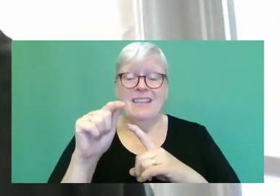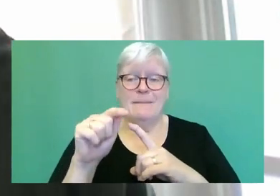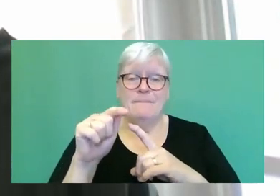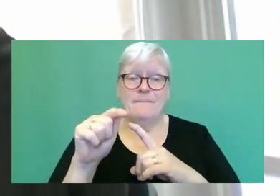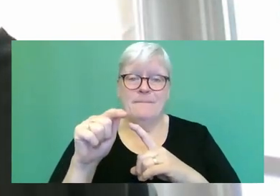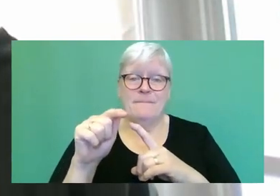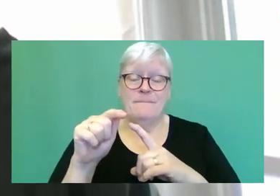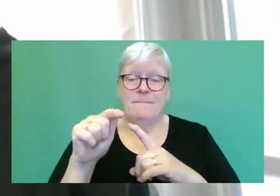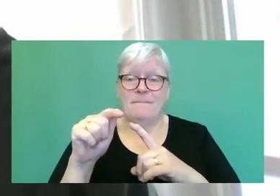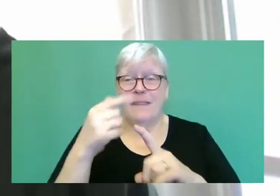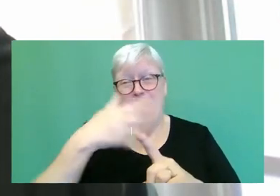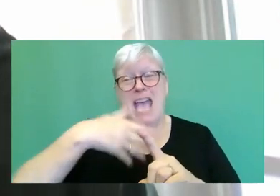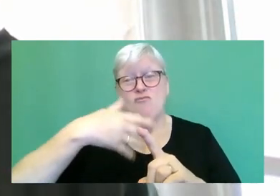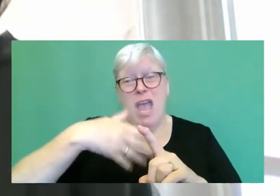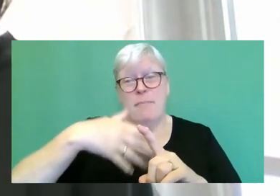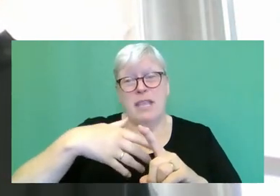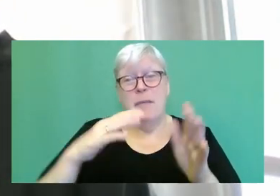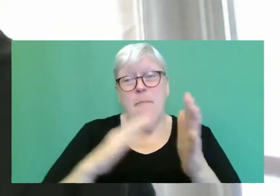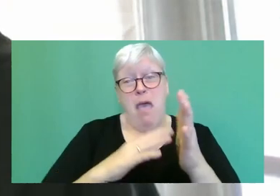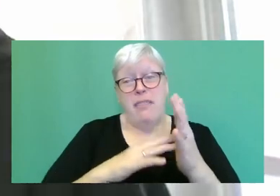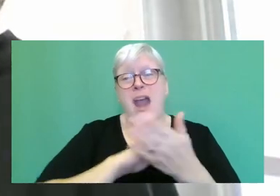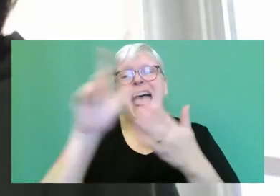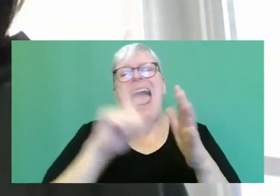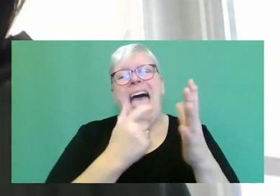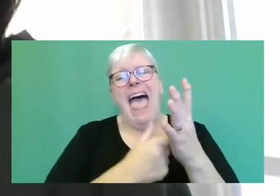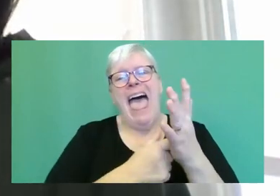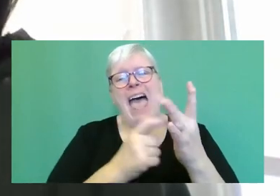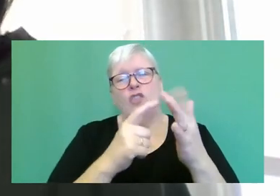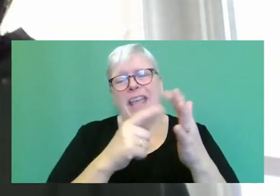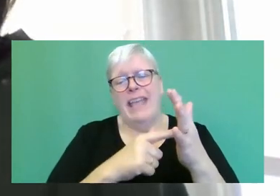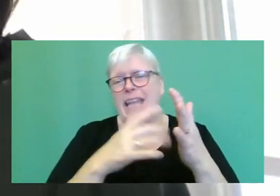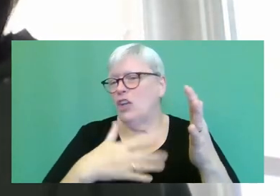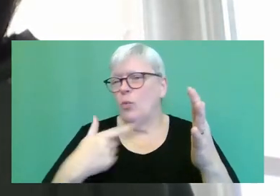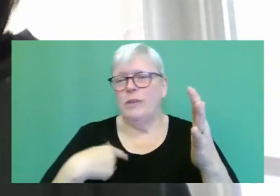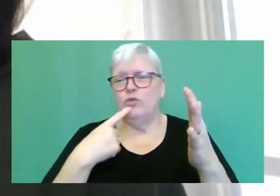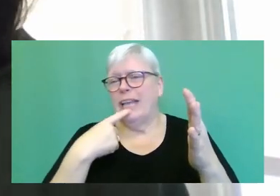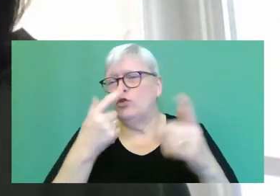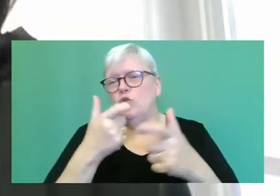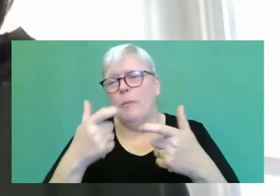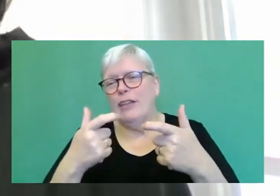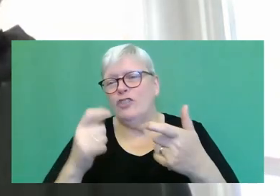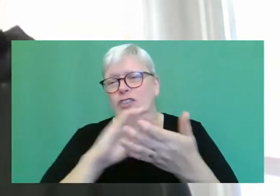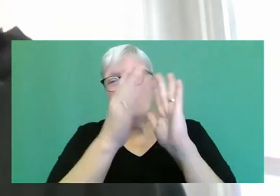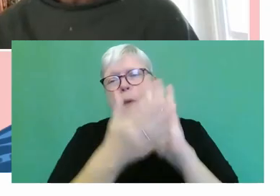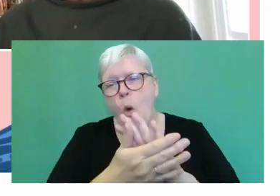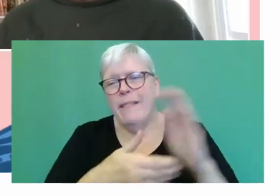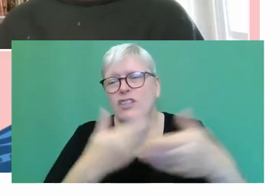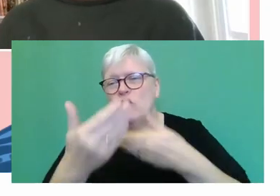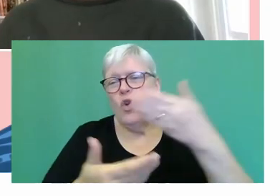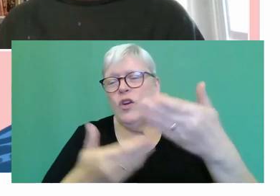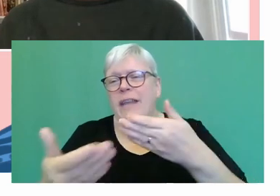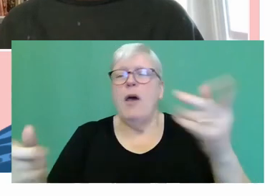backstory with his mother, Harriet, which, you know, I don't want to do too many spoilers. But yes, that was, that was also